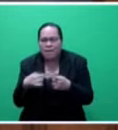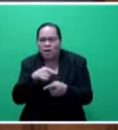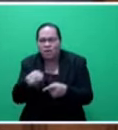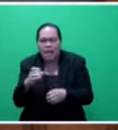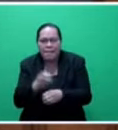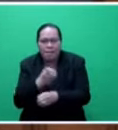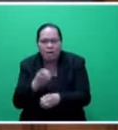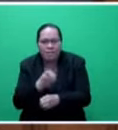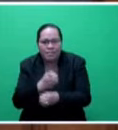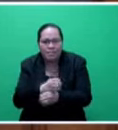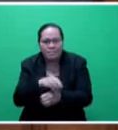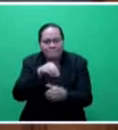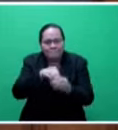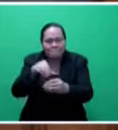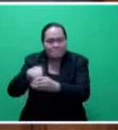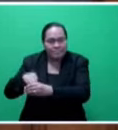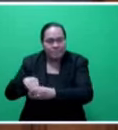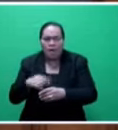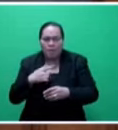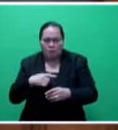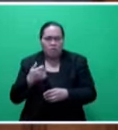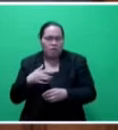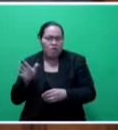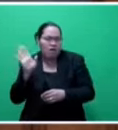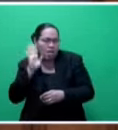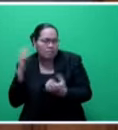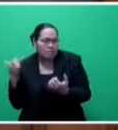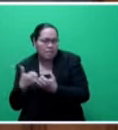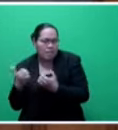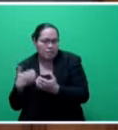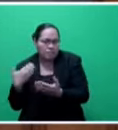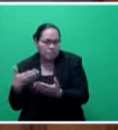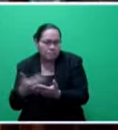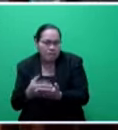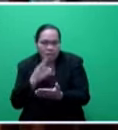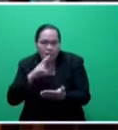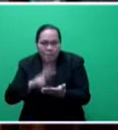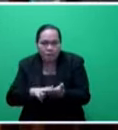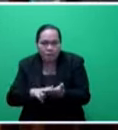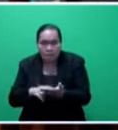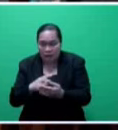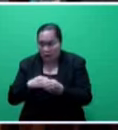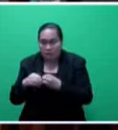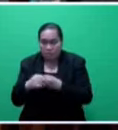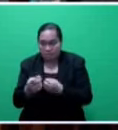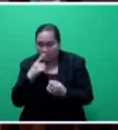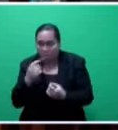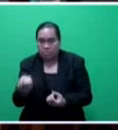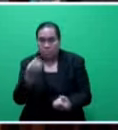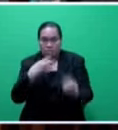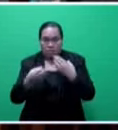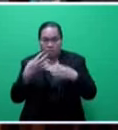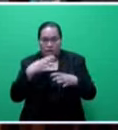have heard, Mr. Speaker, we've had many reports to our office that show that actually there is chaos